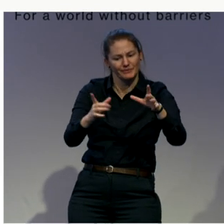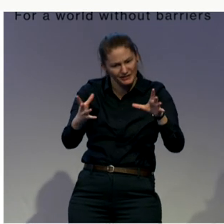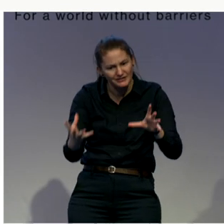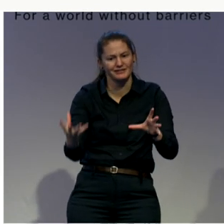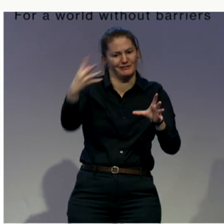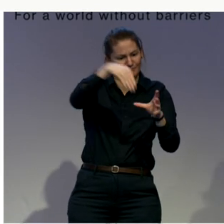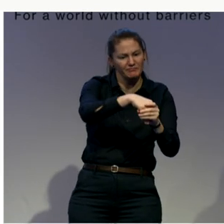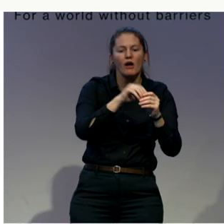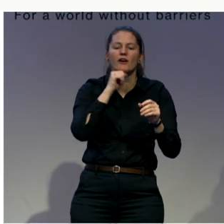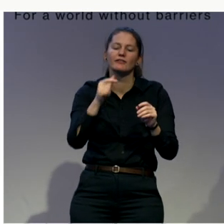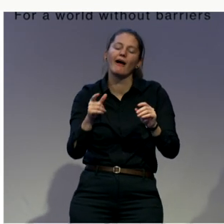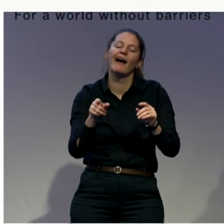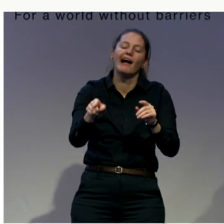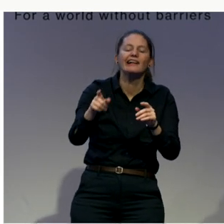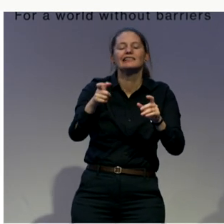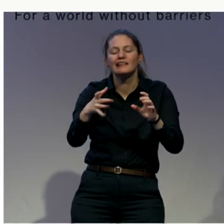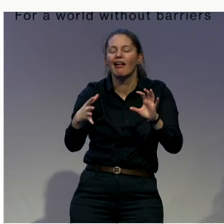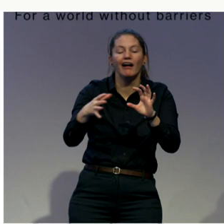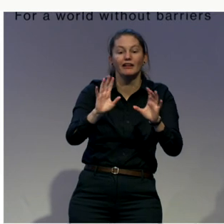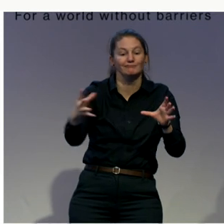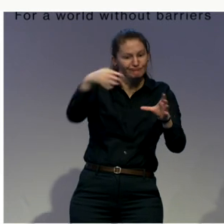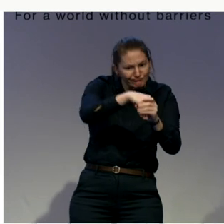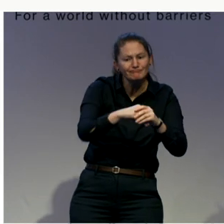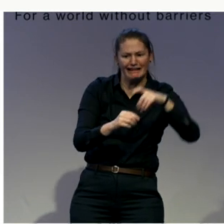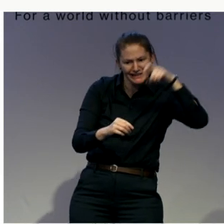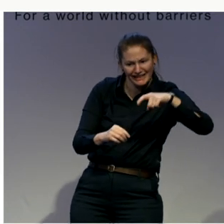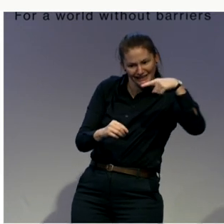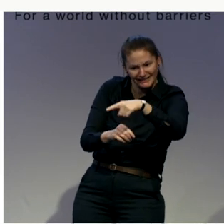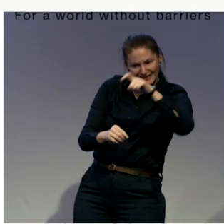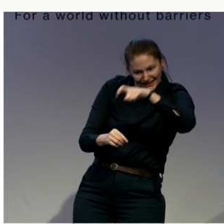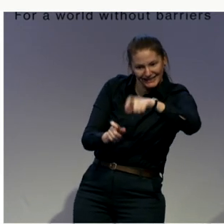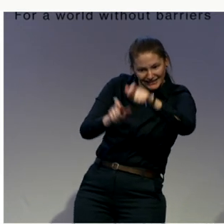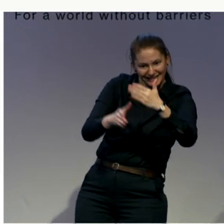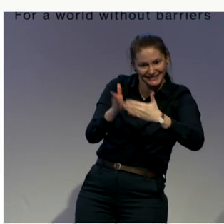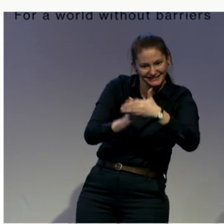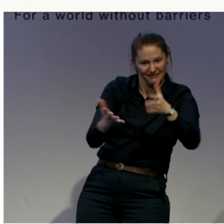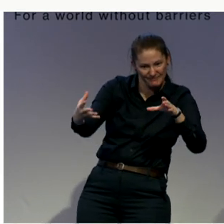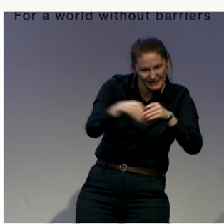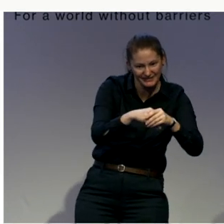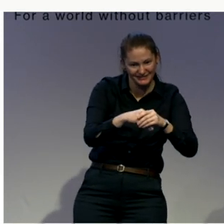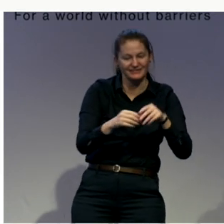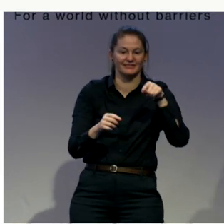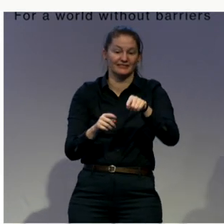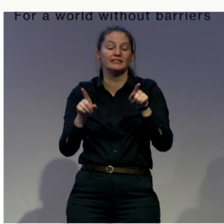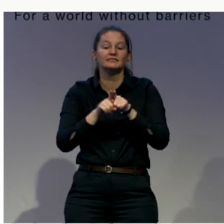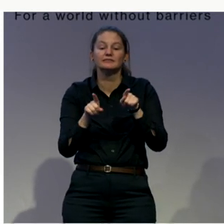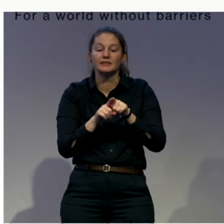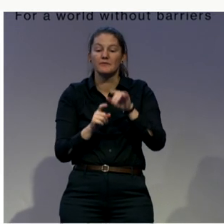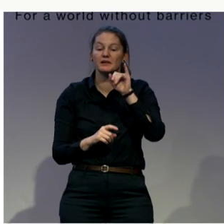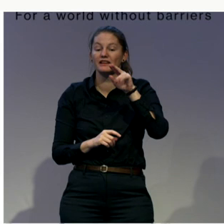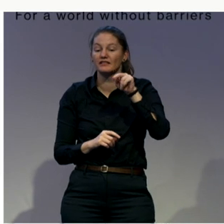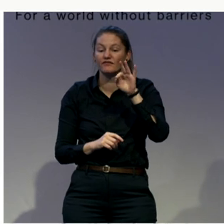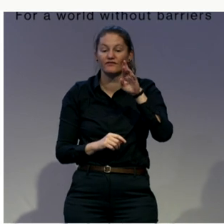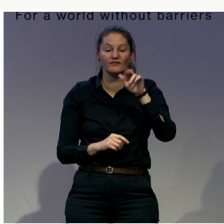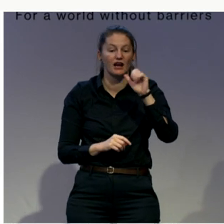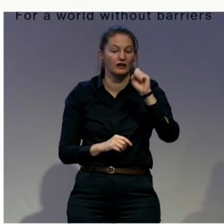infrastructure changes that need to be made, the provision of legal aid for both persons who are accessing the